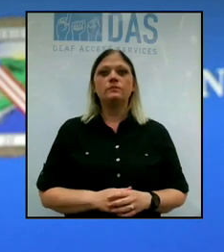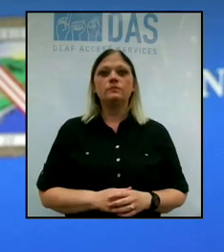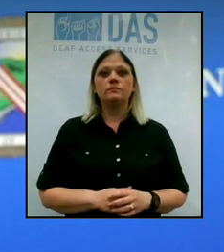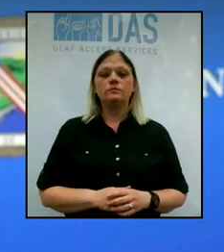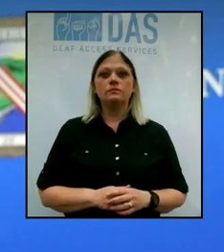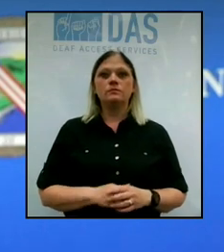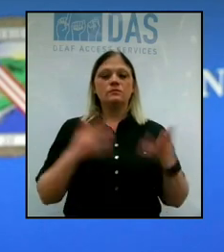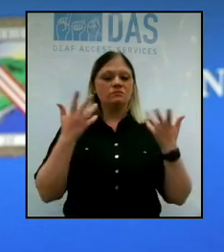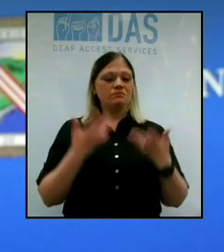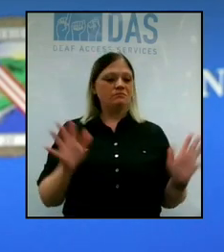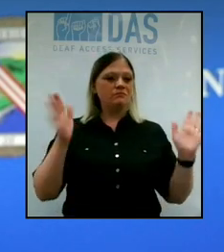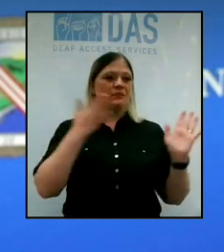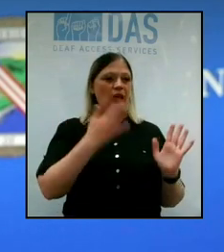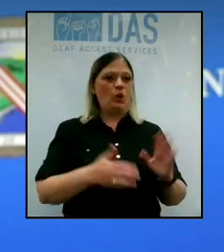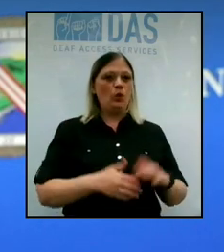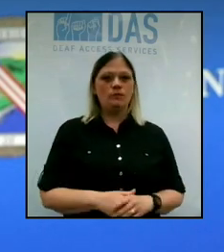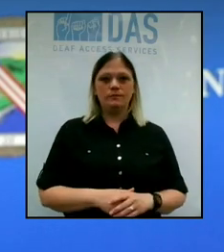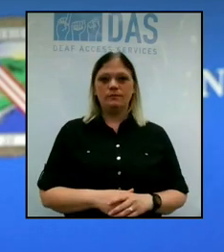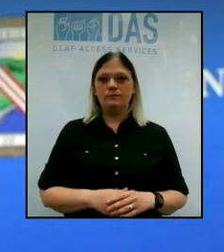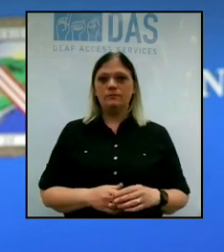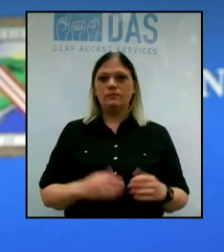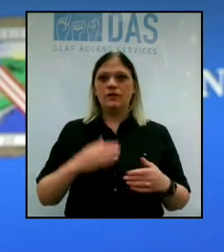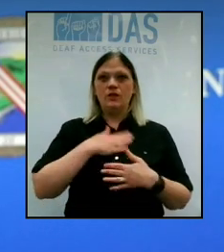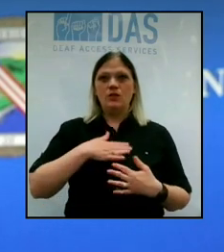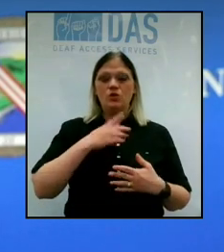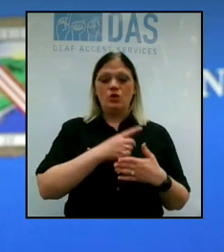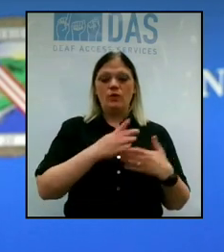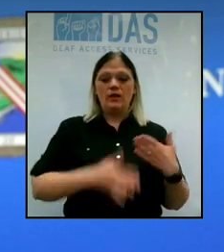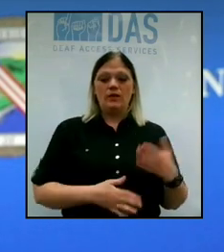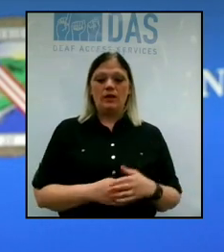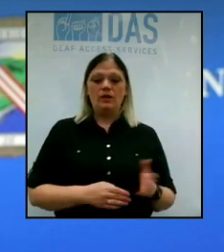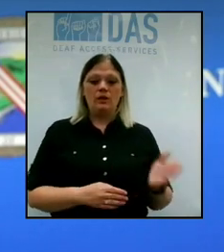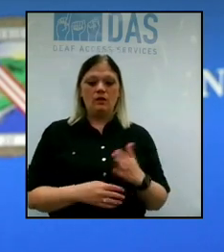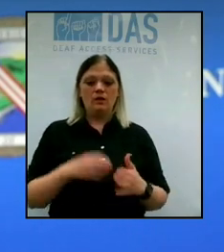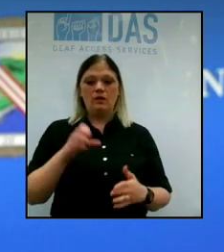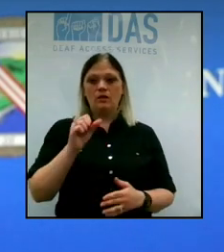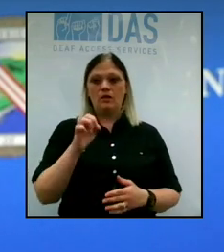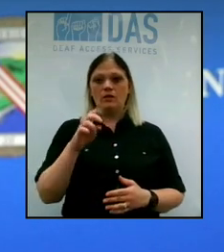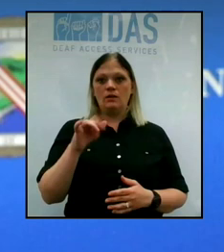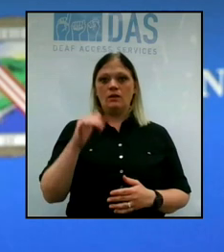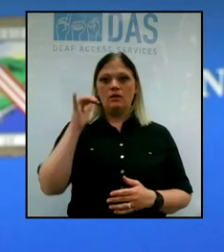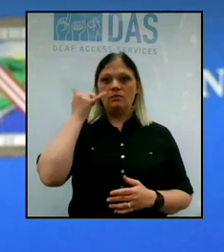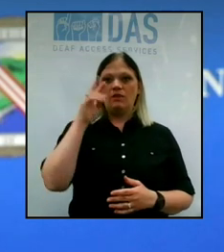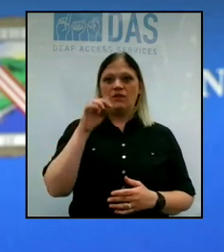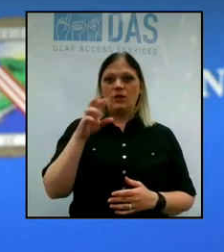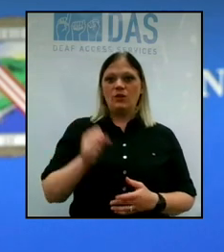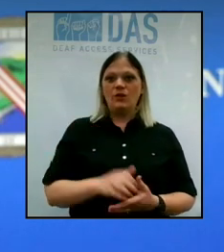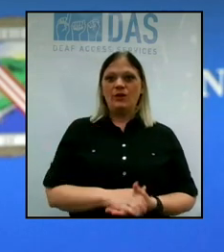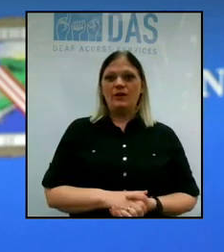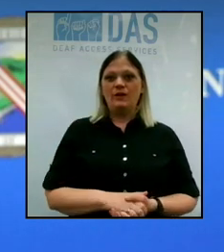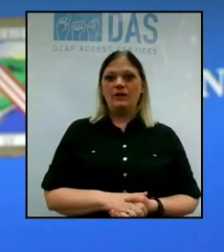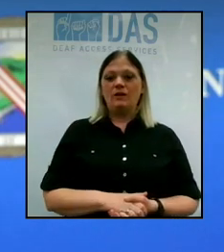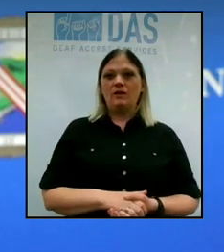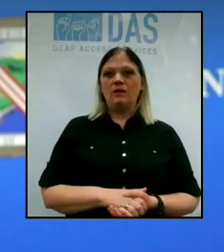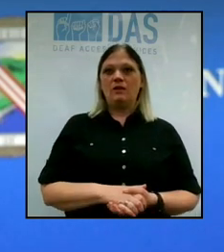All set for today, Doctor. Thank you. Thank you, and enjoy the weekend. Sandy from Buffalo News. thanks. Thanks.